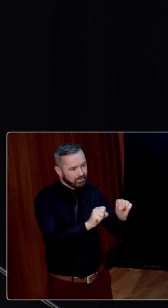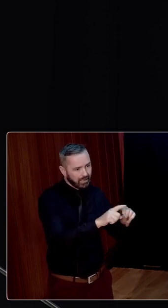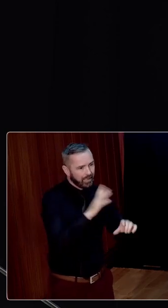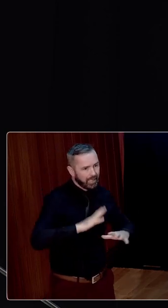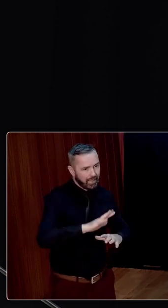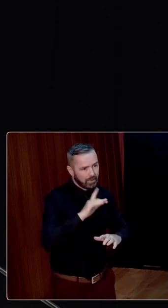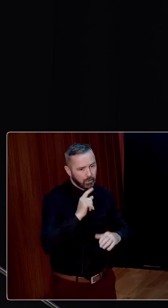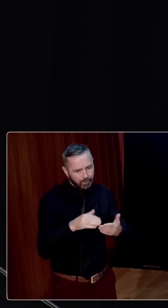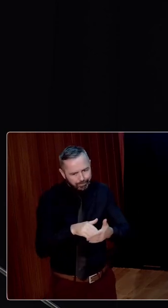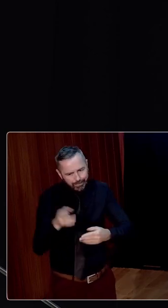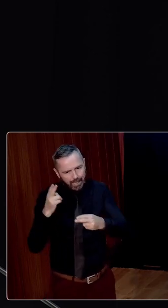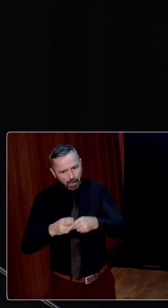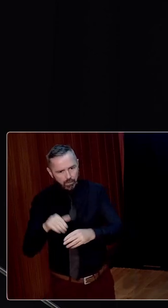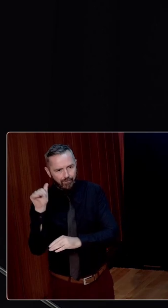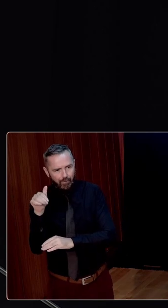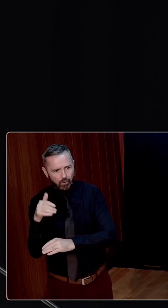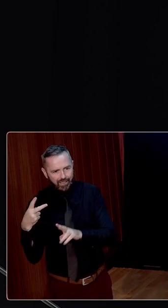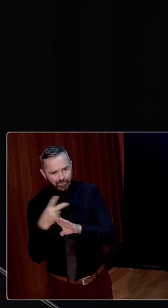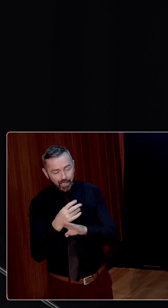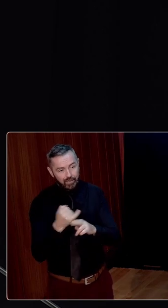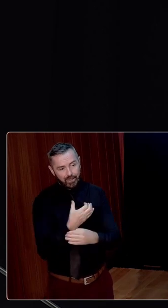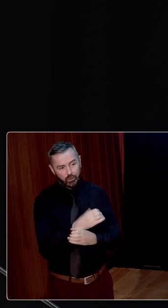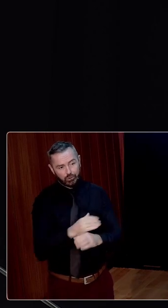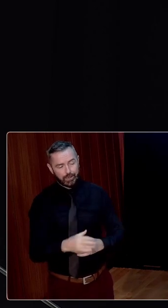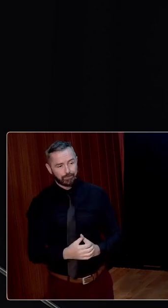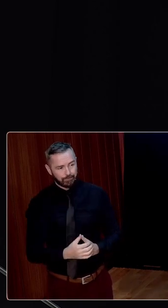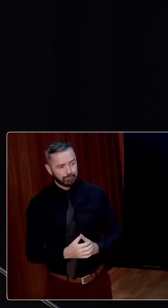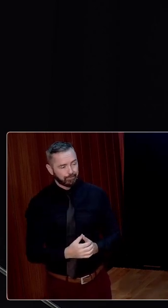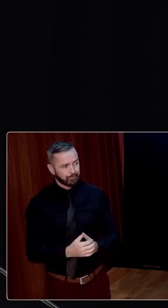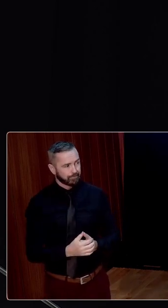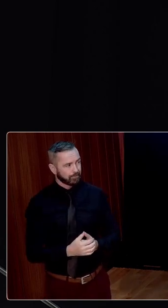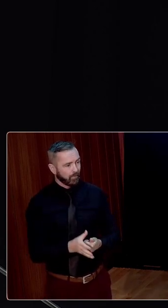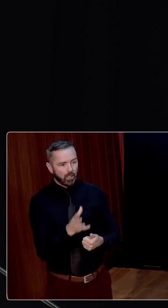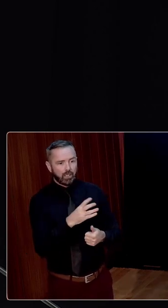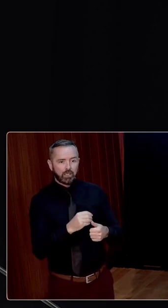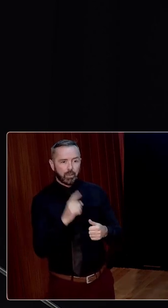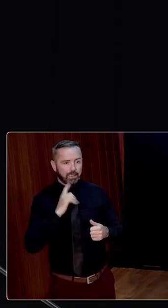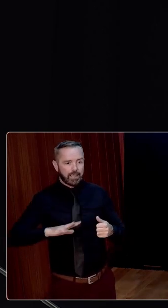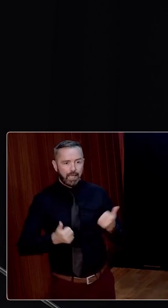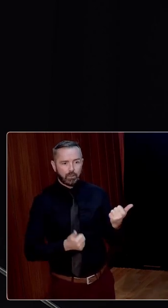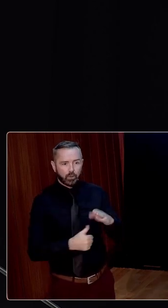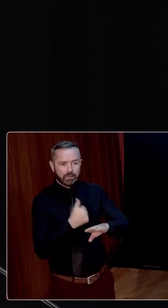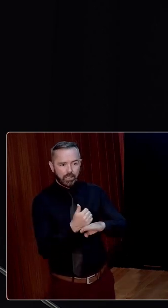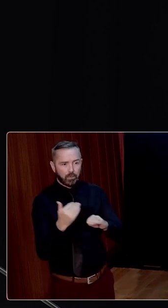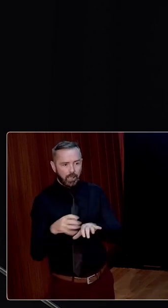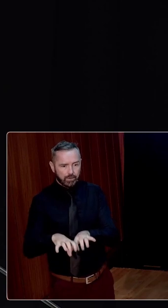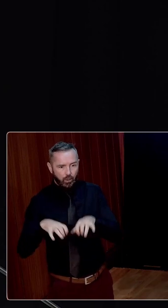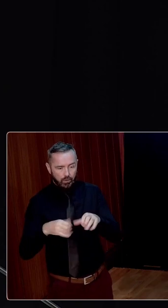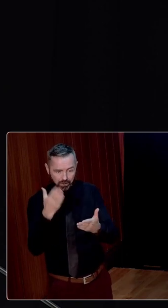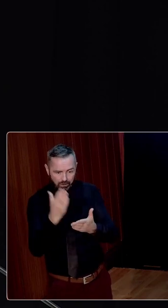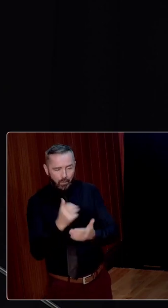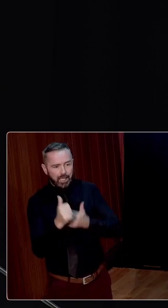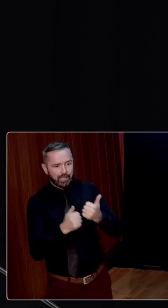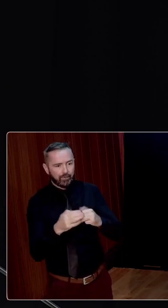but the foreign invader of our country. Nonetheless, special land courts were set up by the Dáil to curtail the